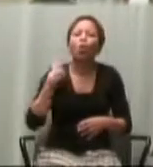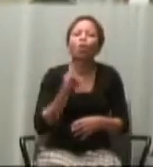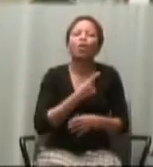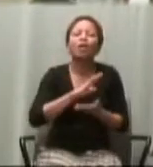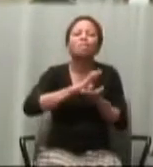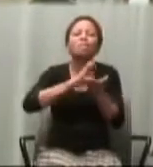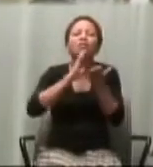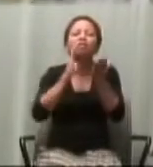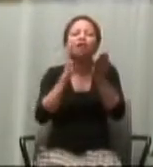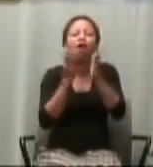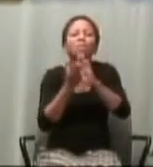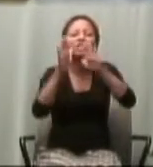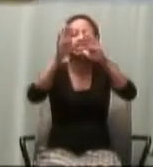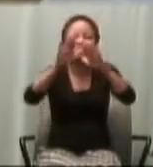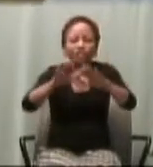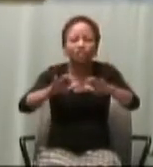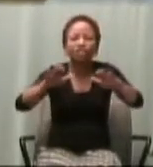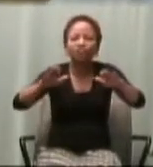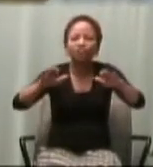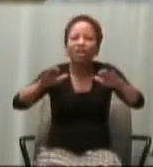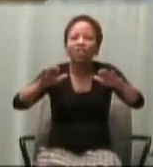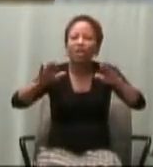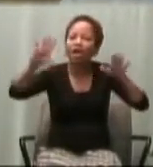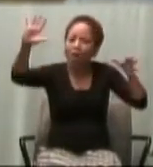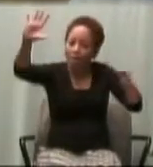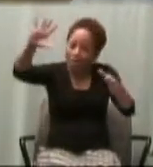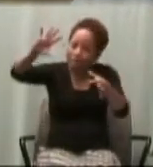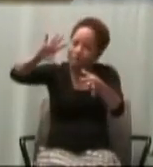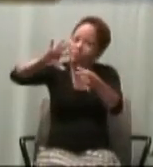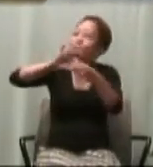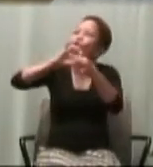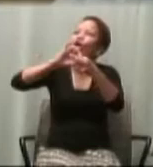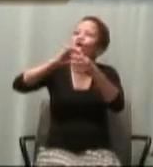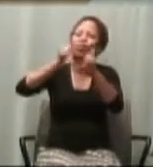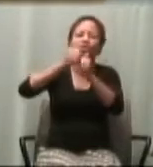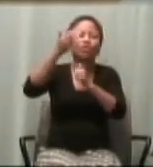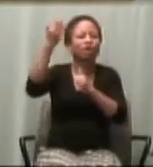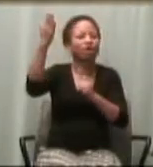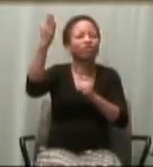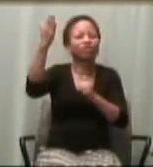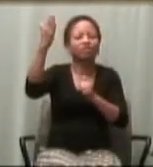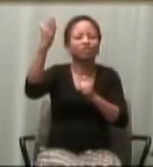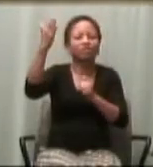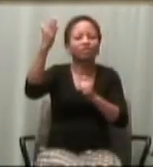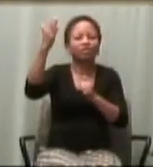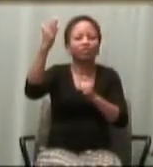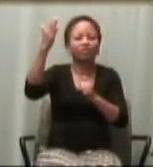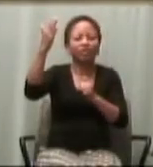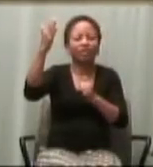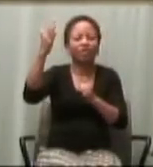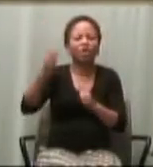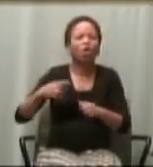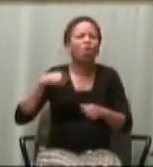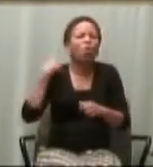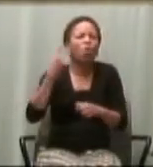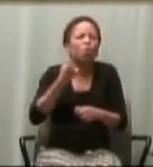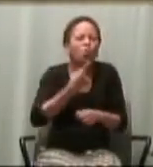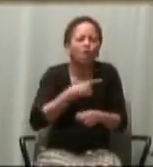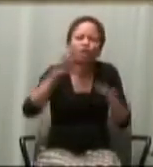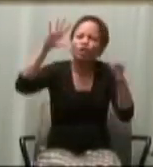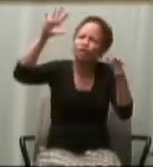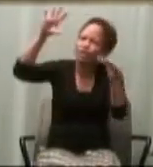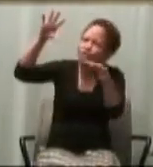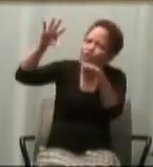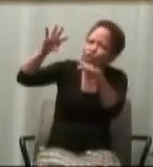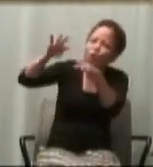children of God, that we become his heir. We become persons who